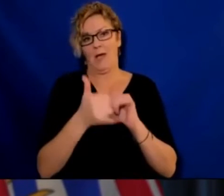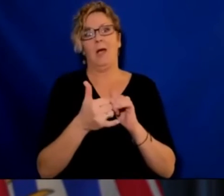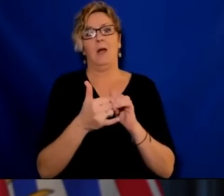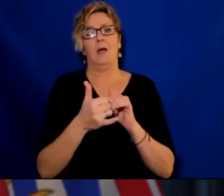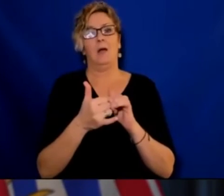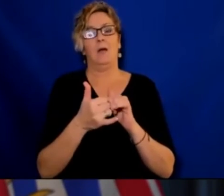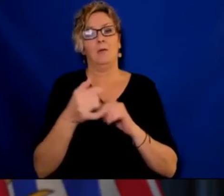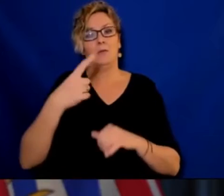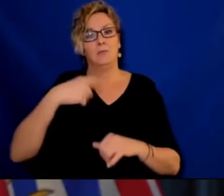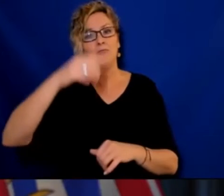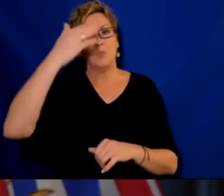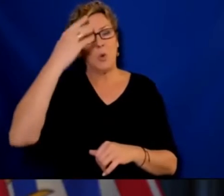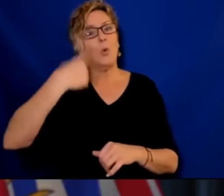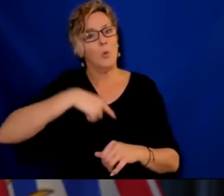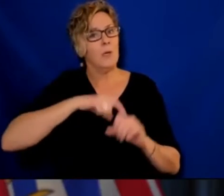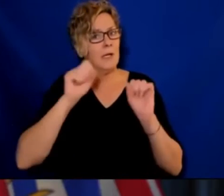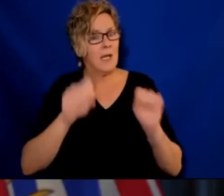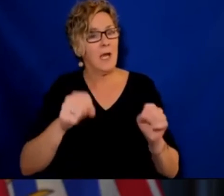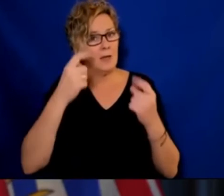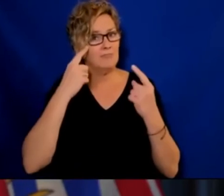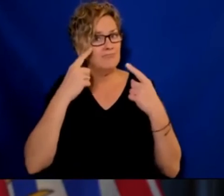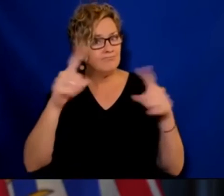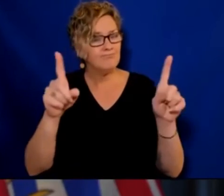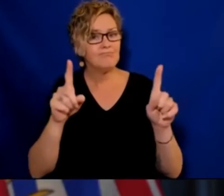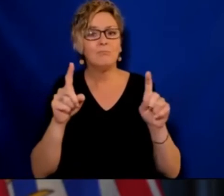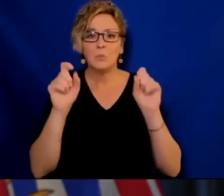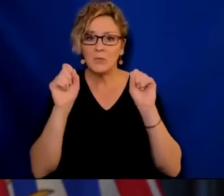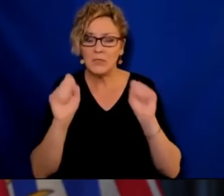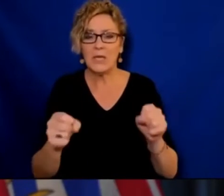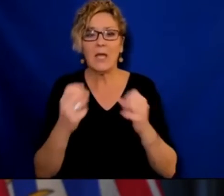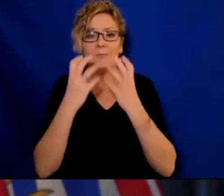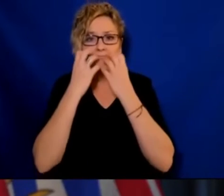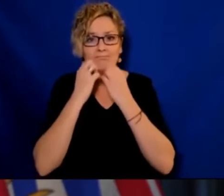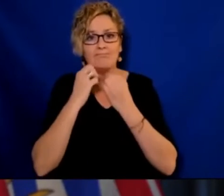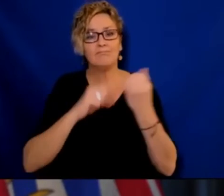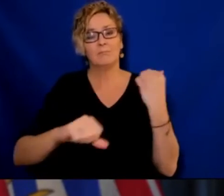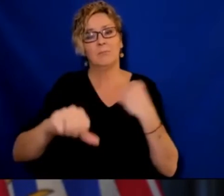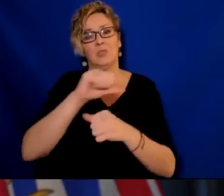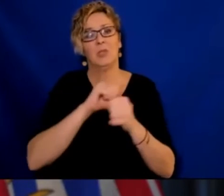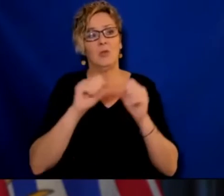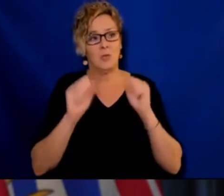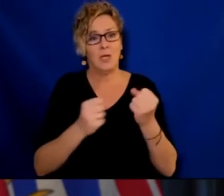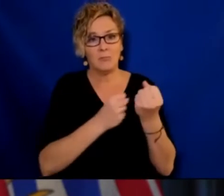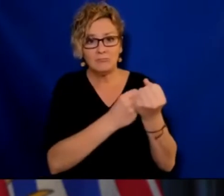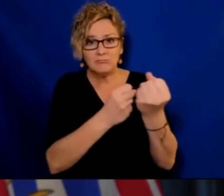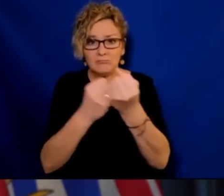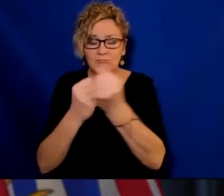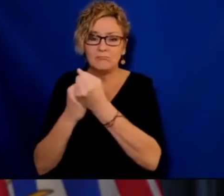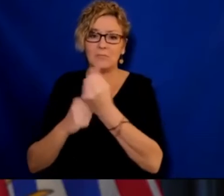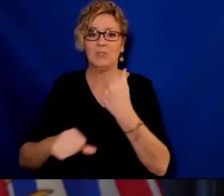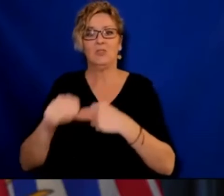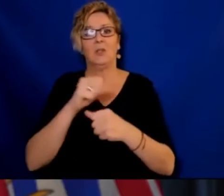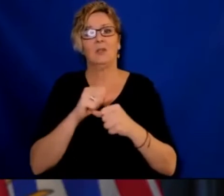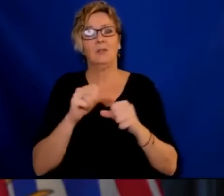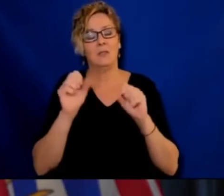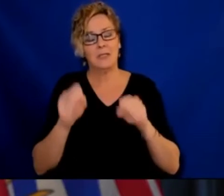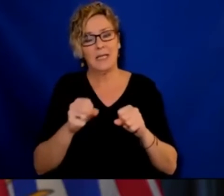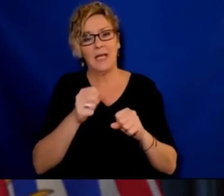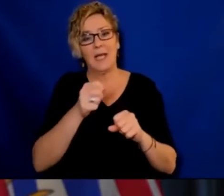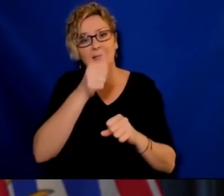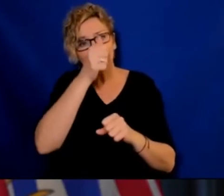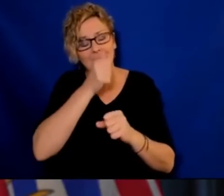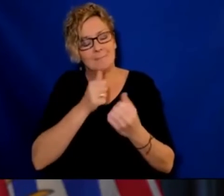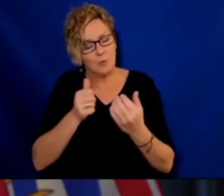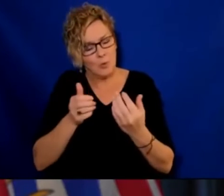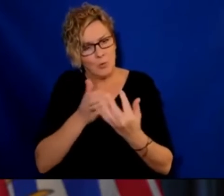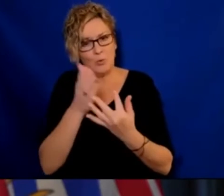We know we can do it. And we know we can support each other to get through this challenging time. Let's support